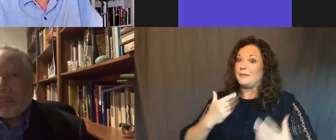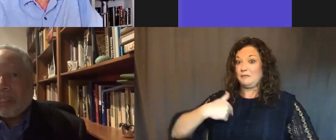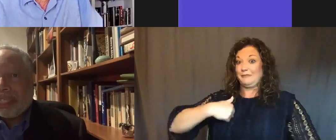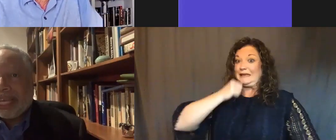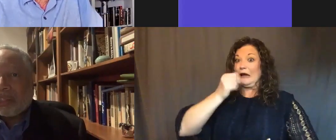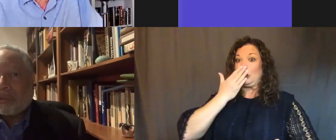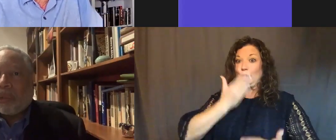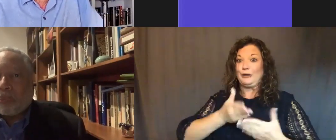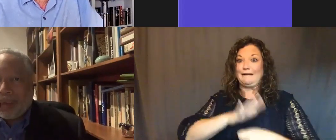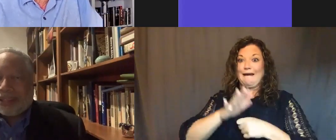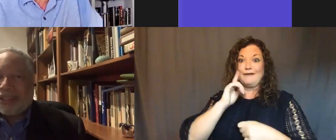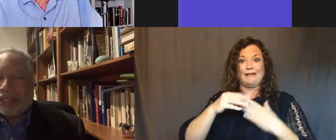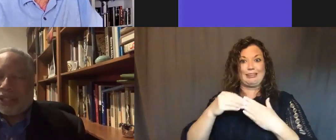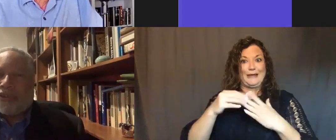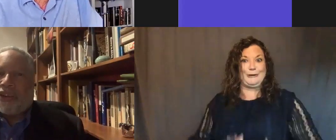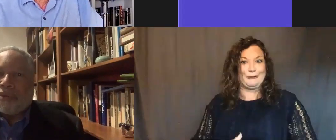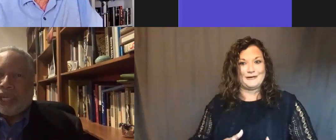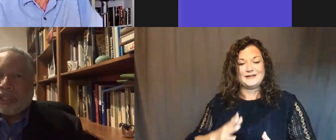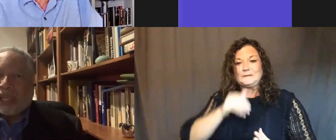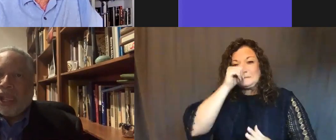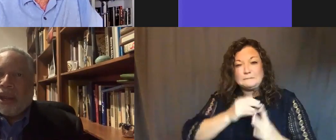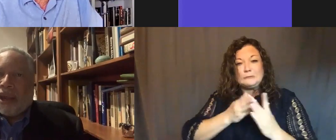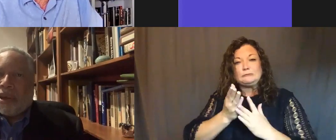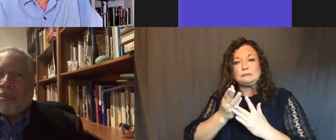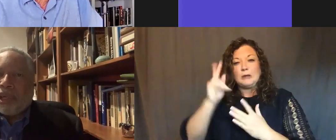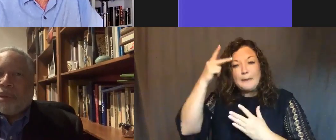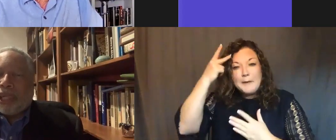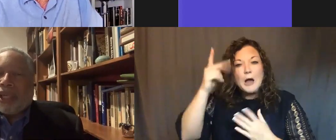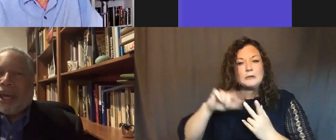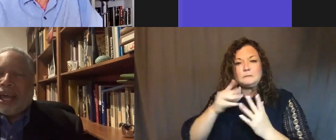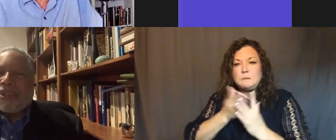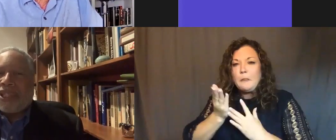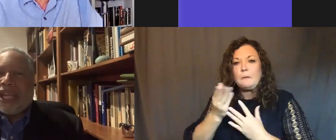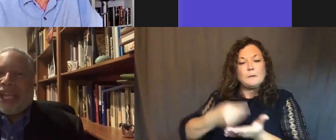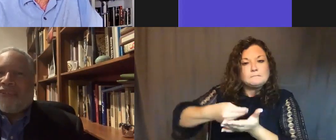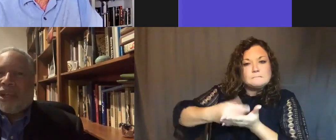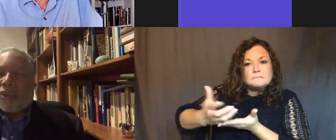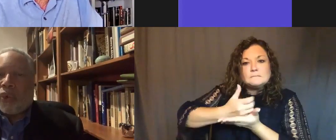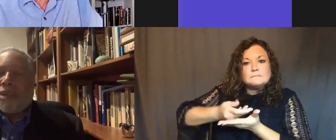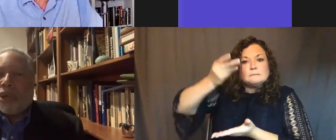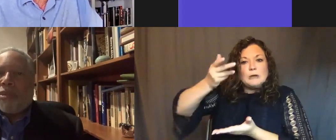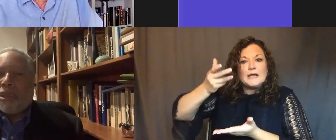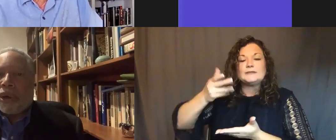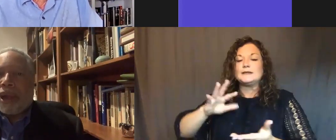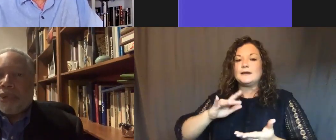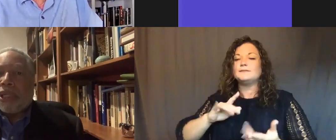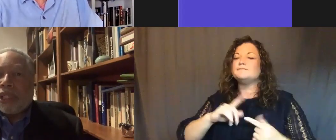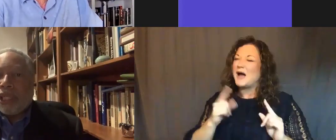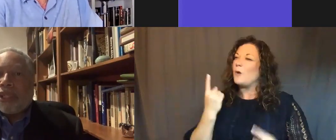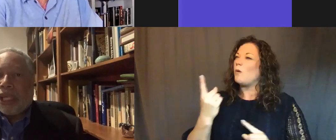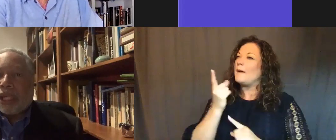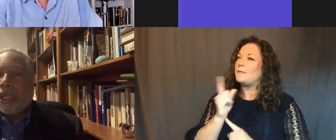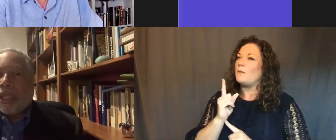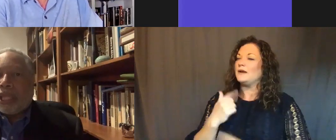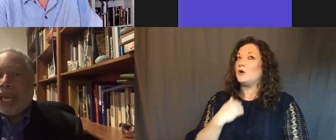leader to get us through the politics and the fundraising. But I would say if there was one moment where I really